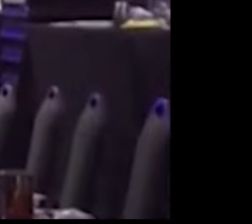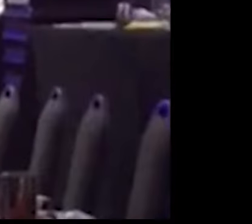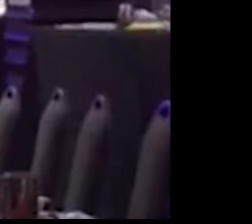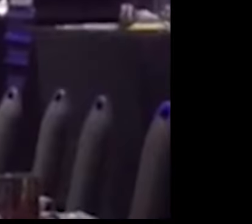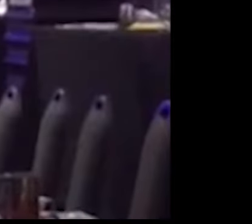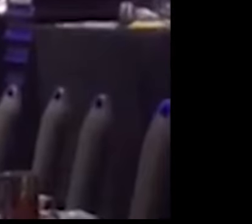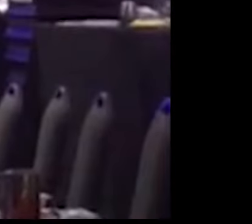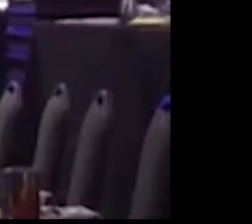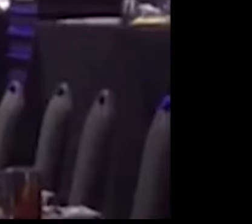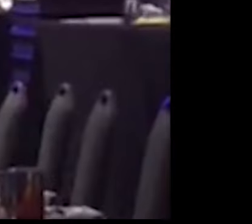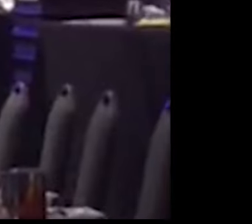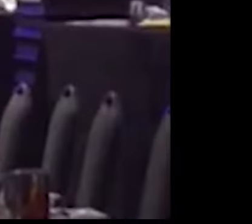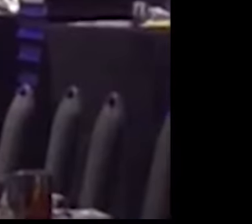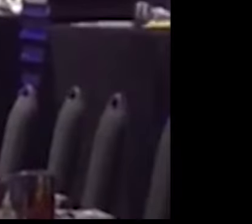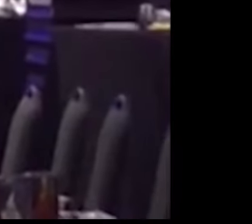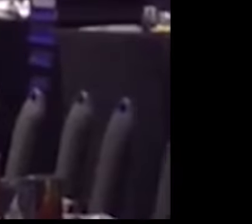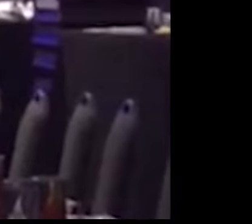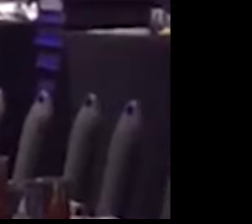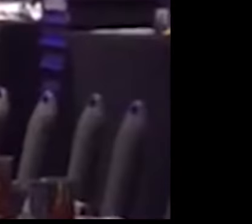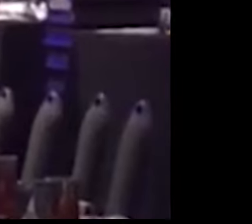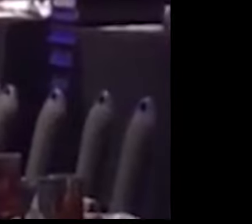Hills, Tyler Sutton.